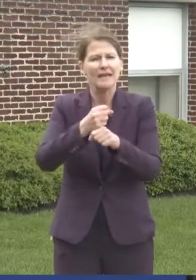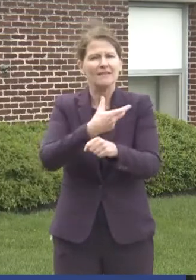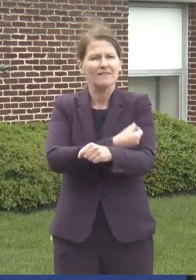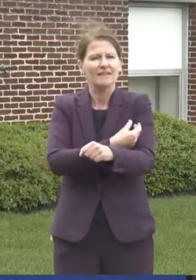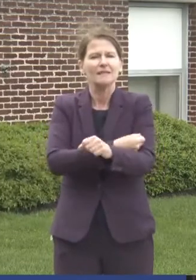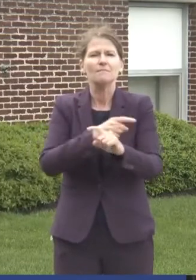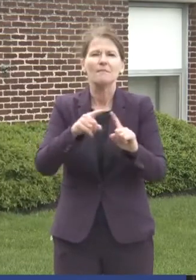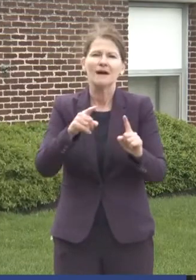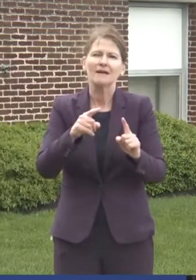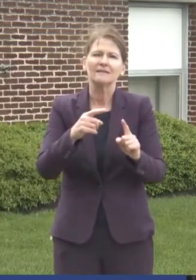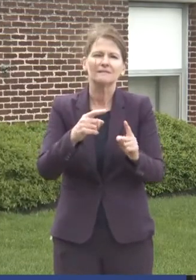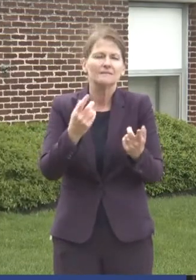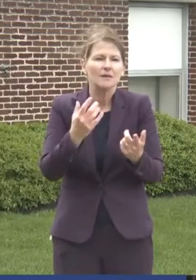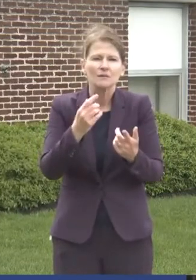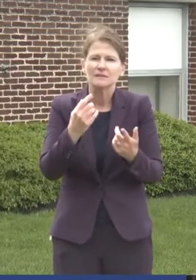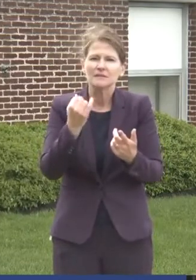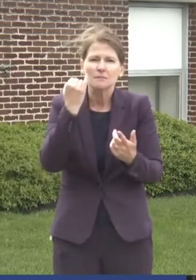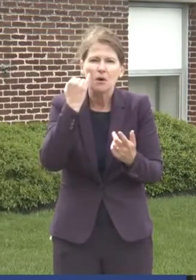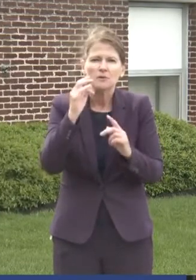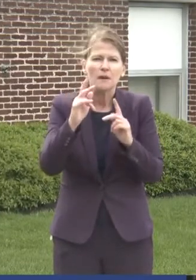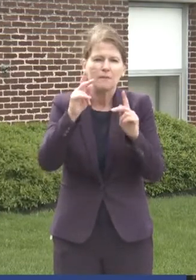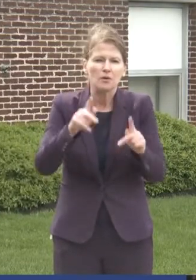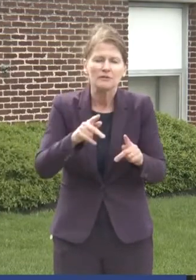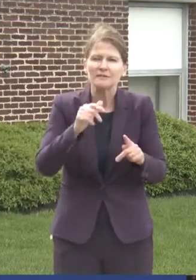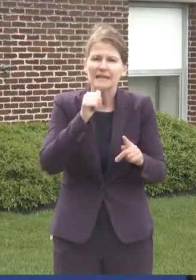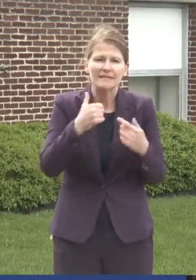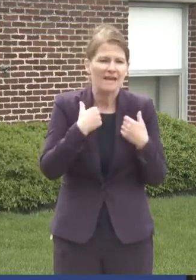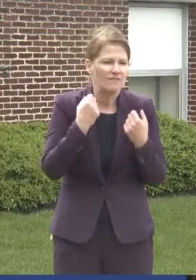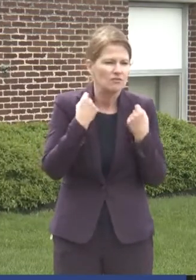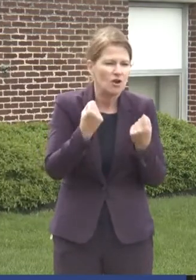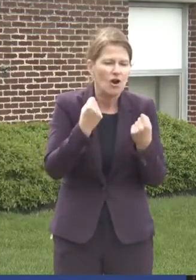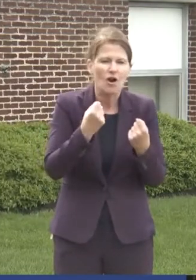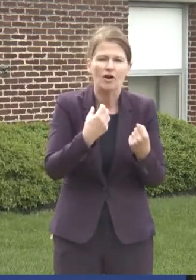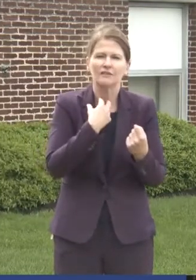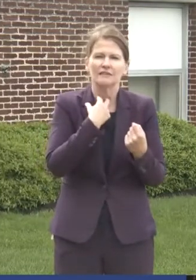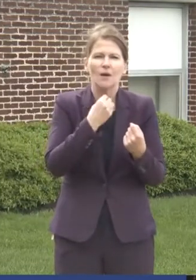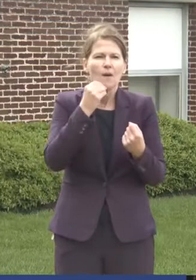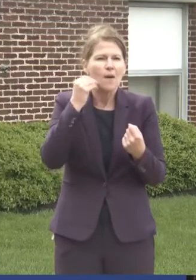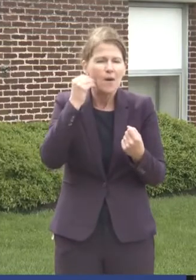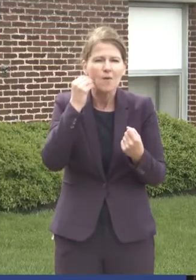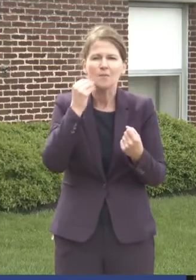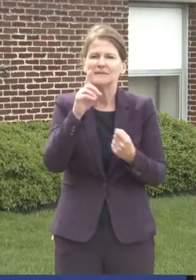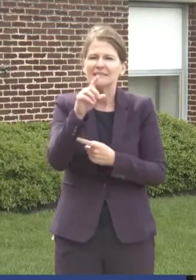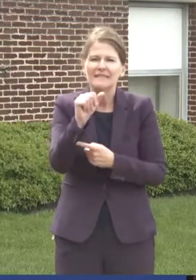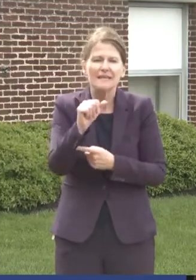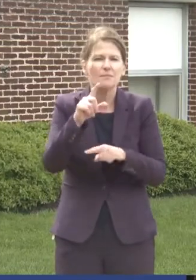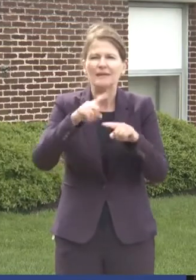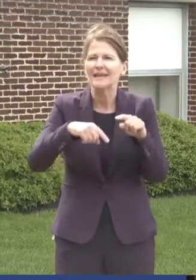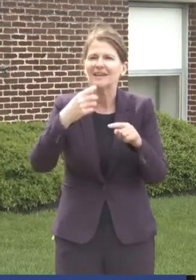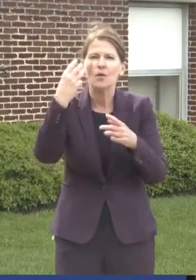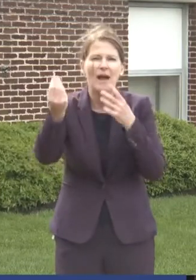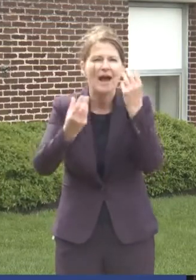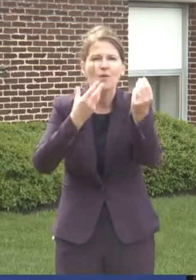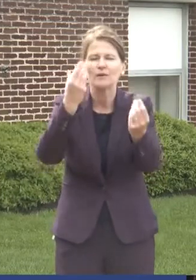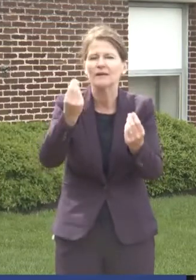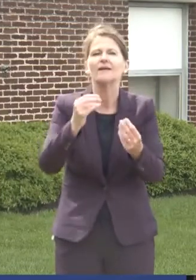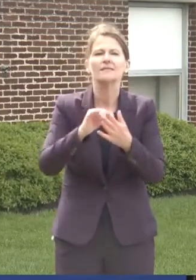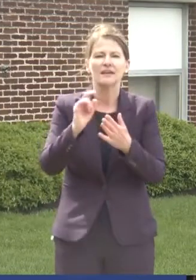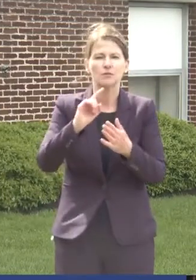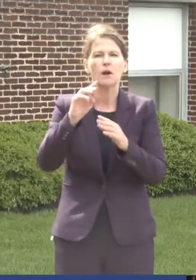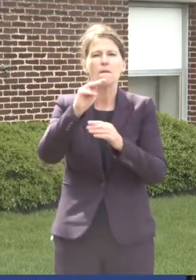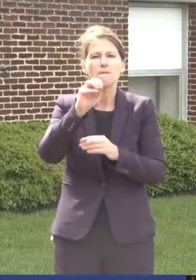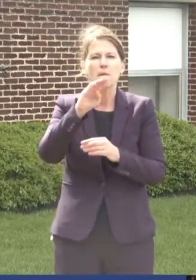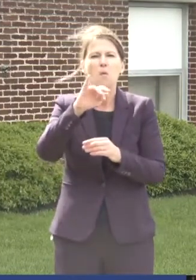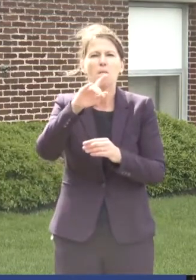it leaves people who are shut in, people who are disabled, people who can't get out. And that's where our mobile